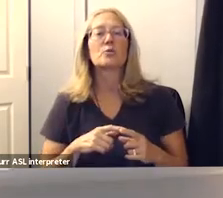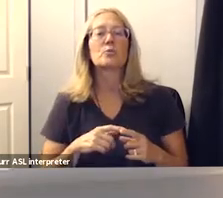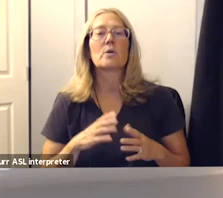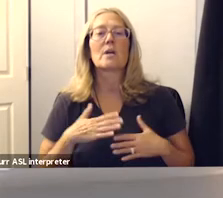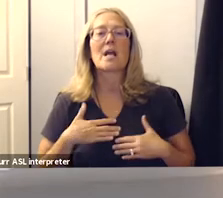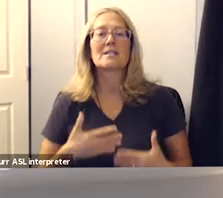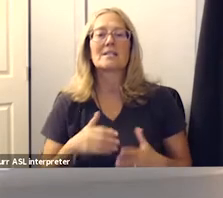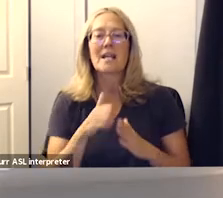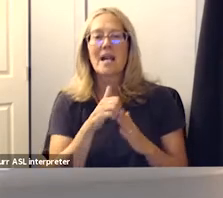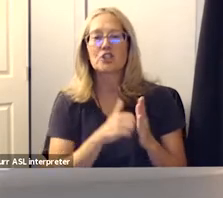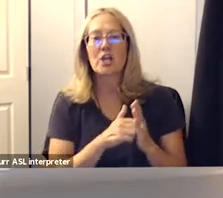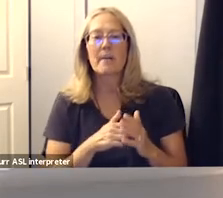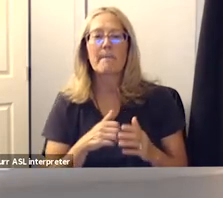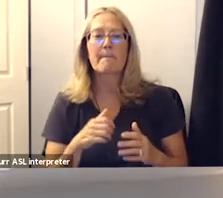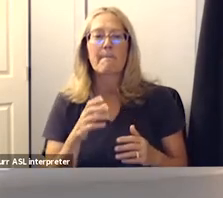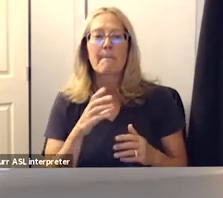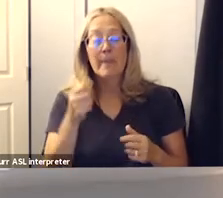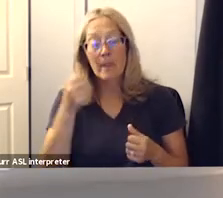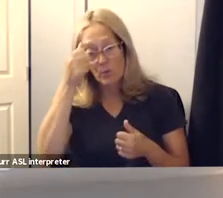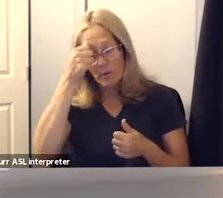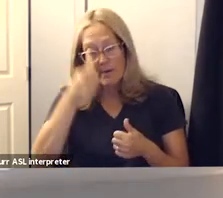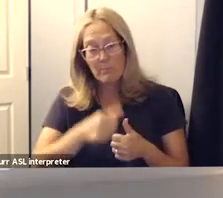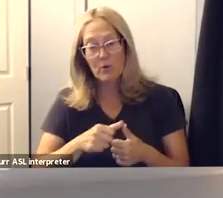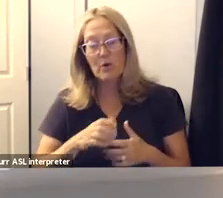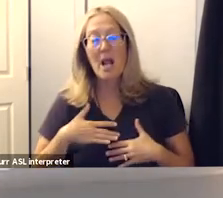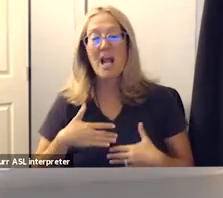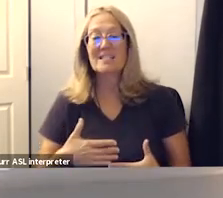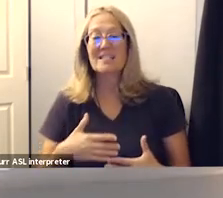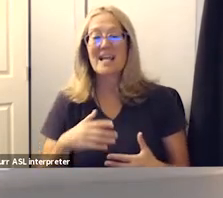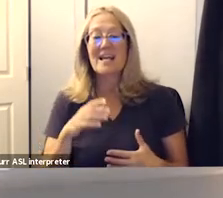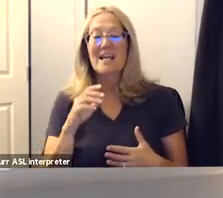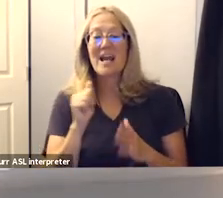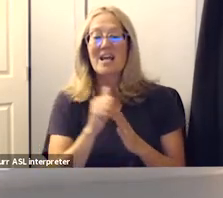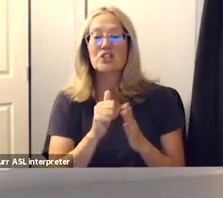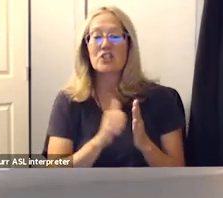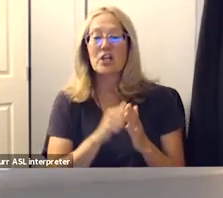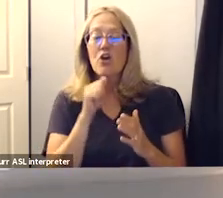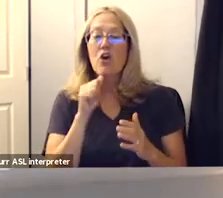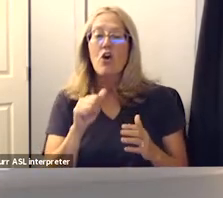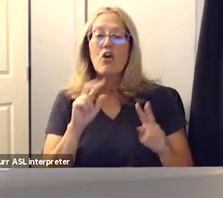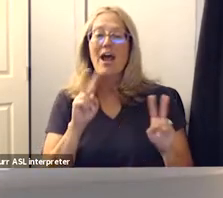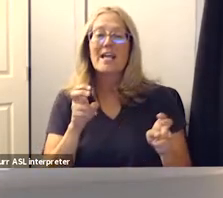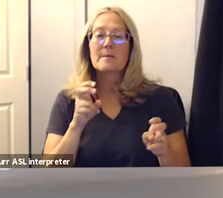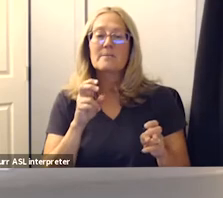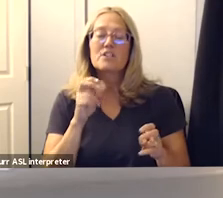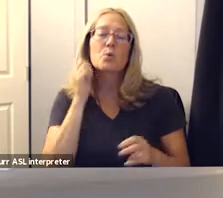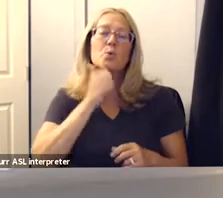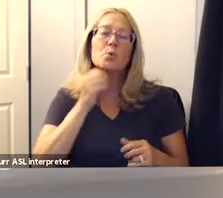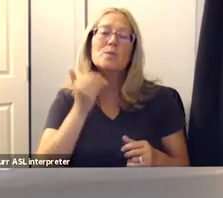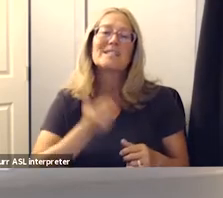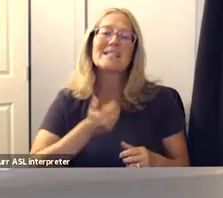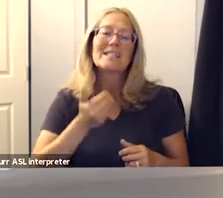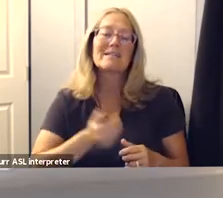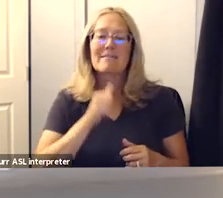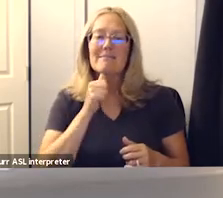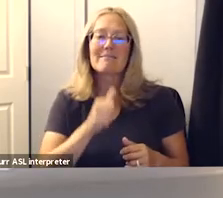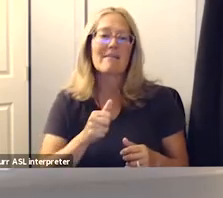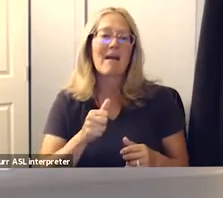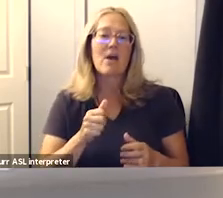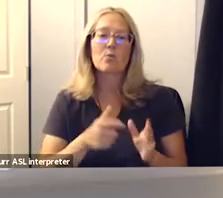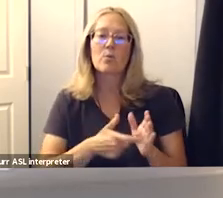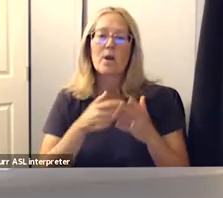and remember the consent agenda are the items that are routine not likely to require any discussion